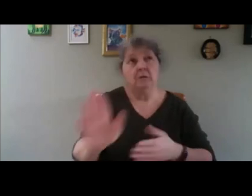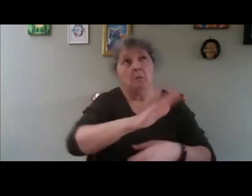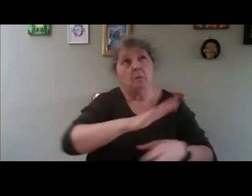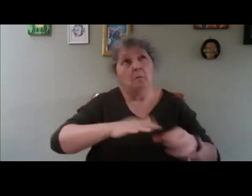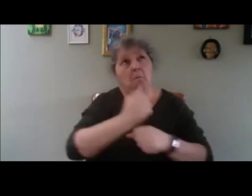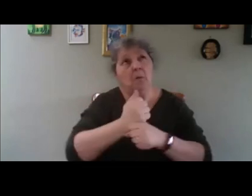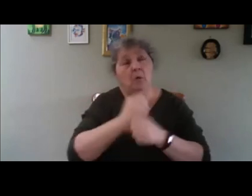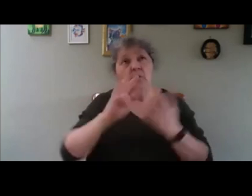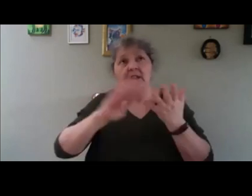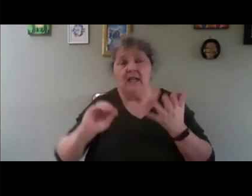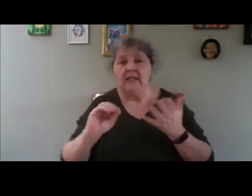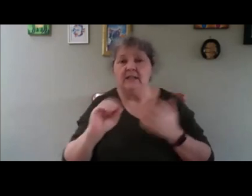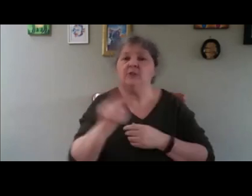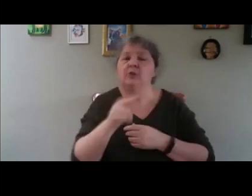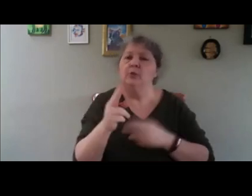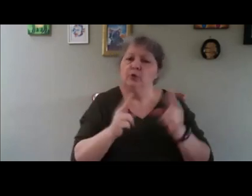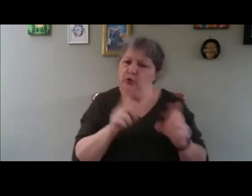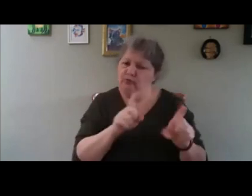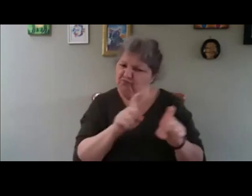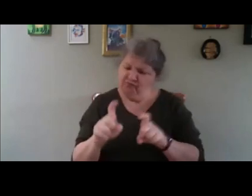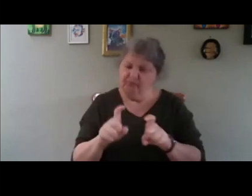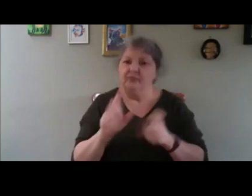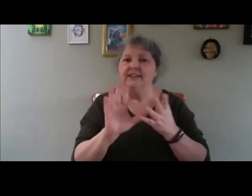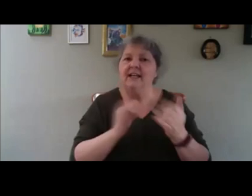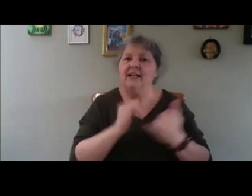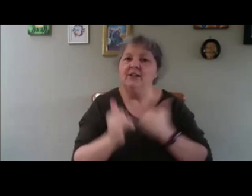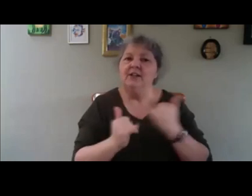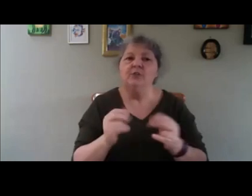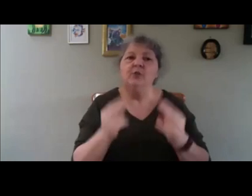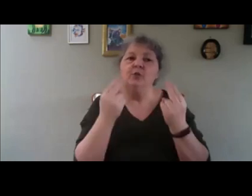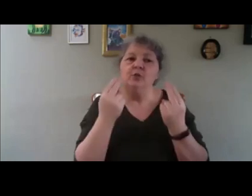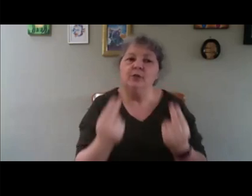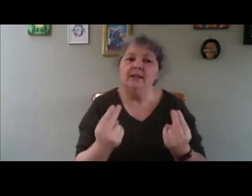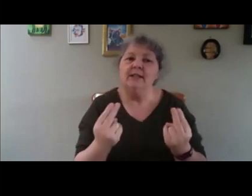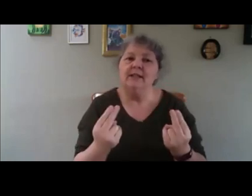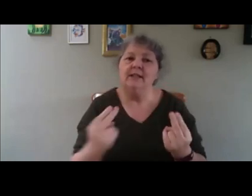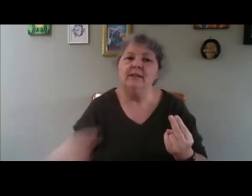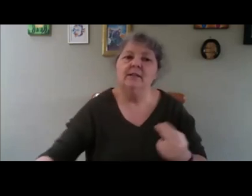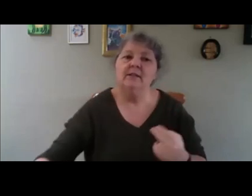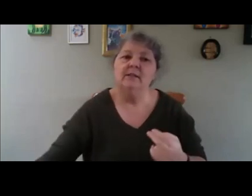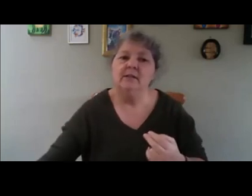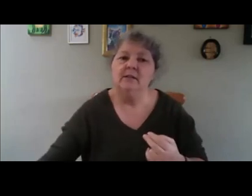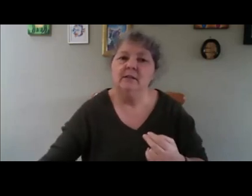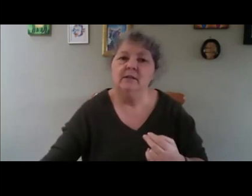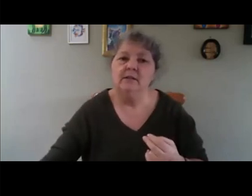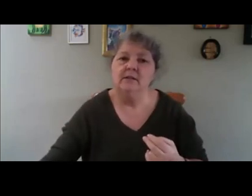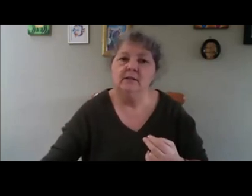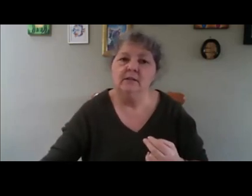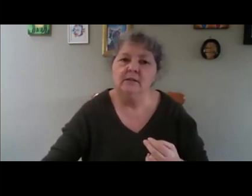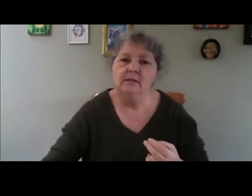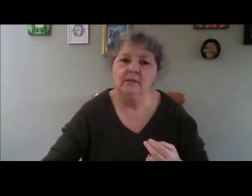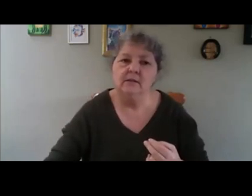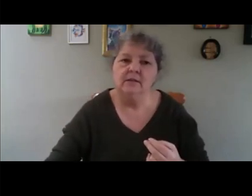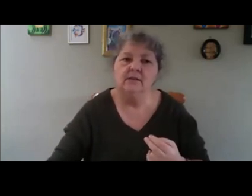it should last 10 years plus. You need a thermostat to regulate the temperature above say